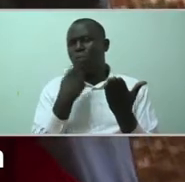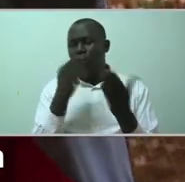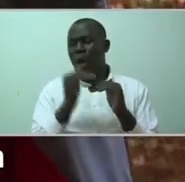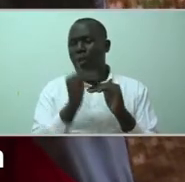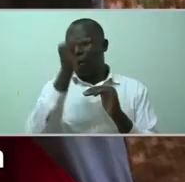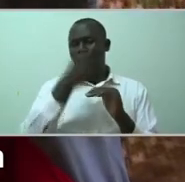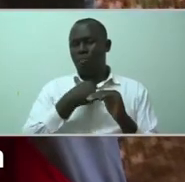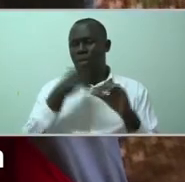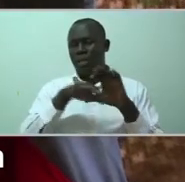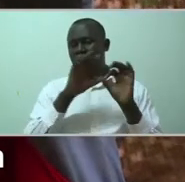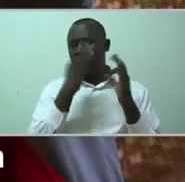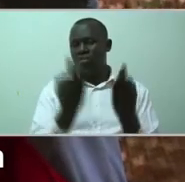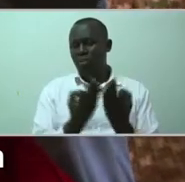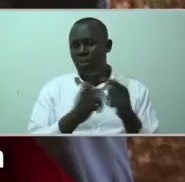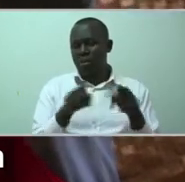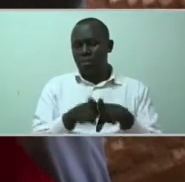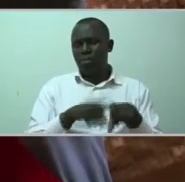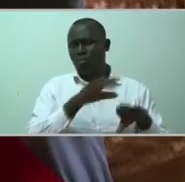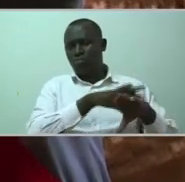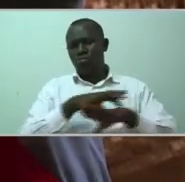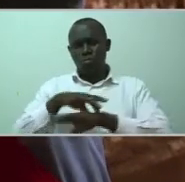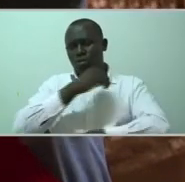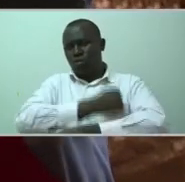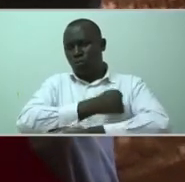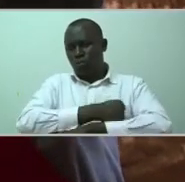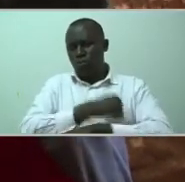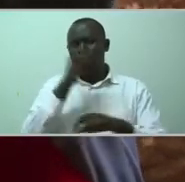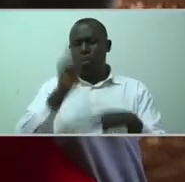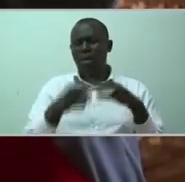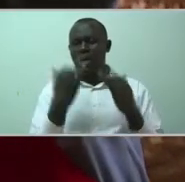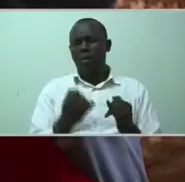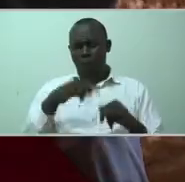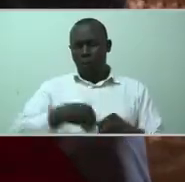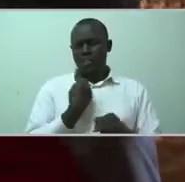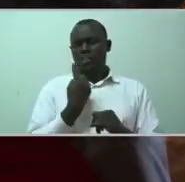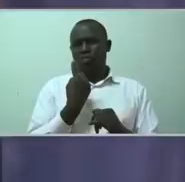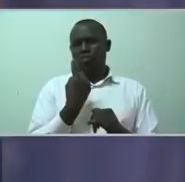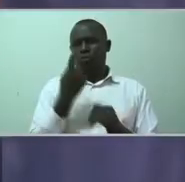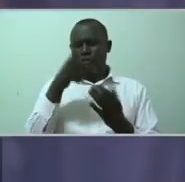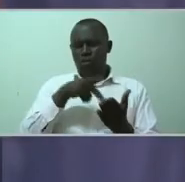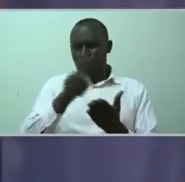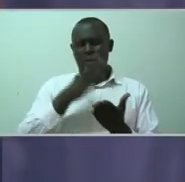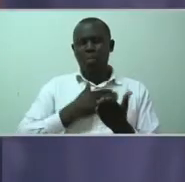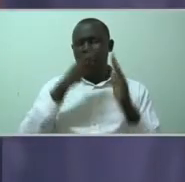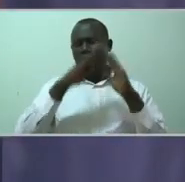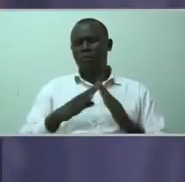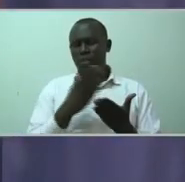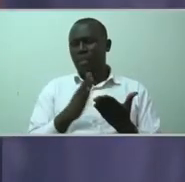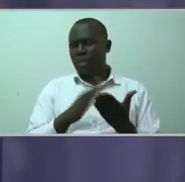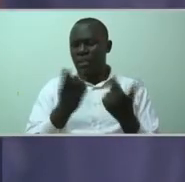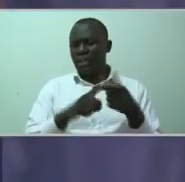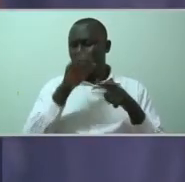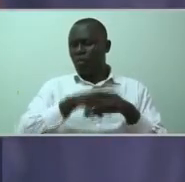My parents opted to take me to school, but when I got there, I was on my own. I had to provide everything for myself. Rent, food